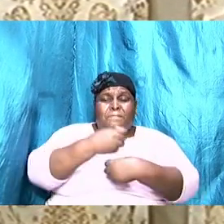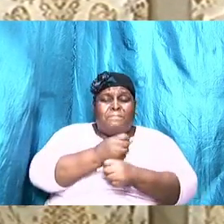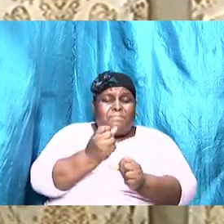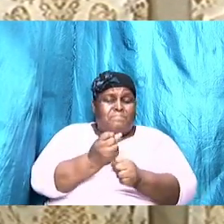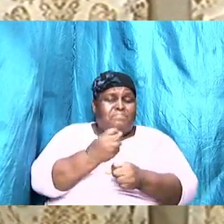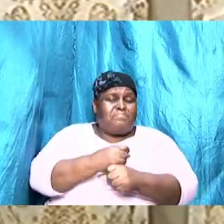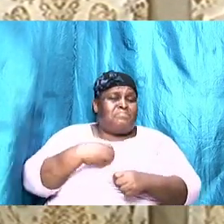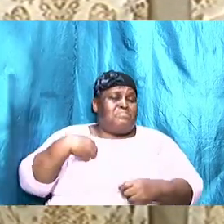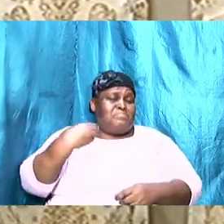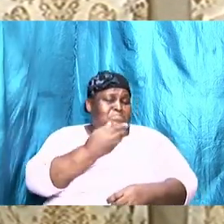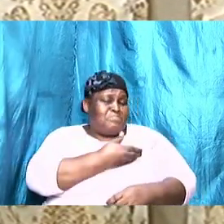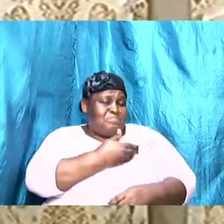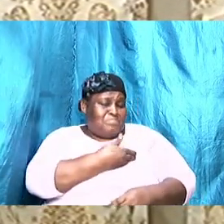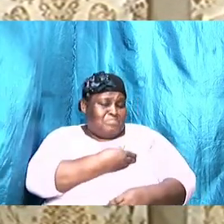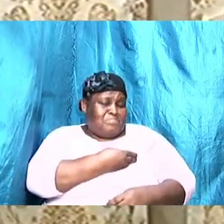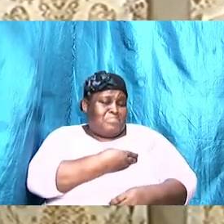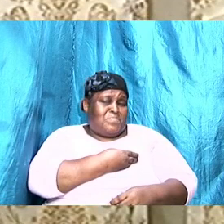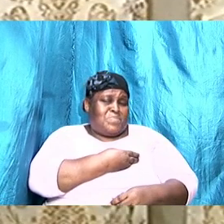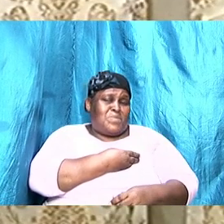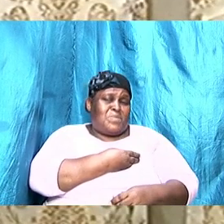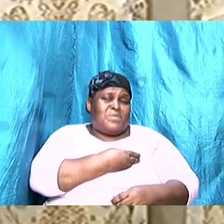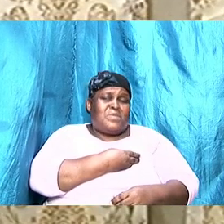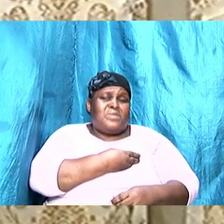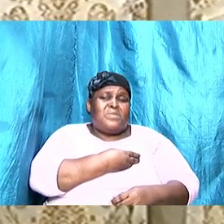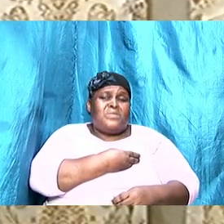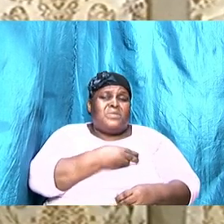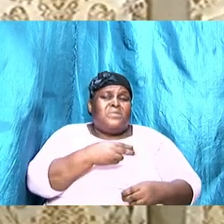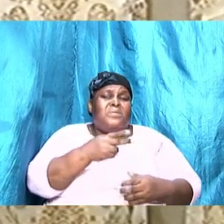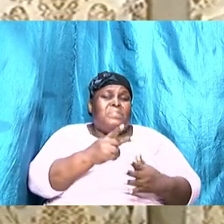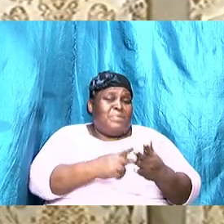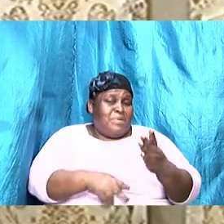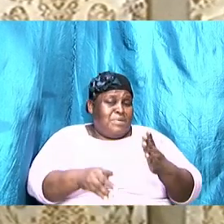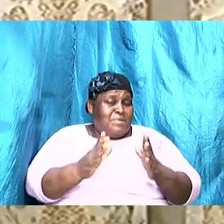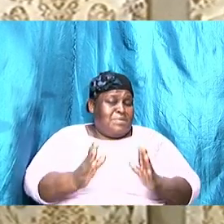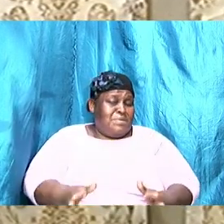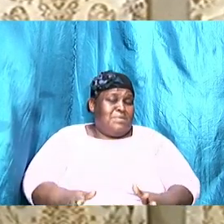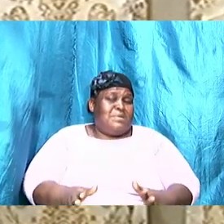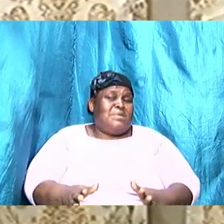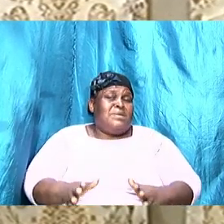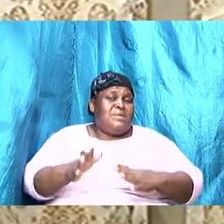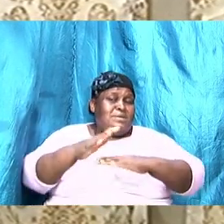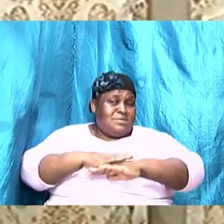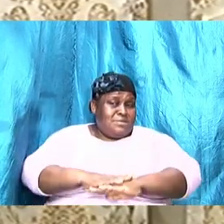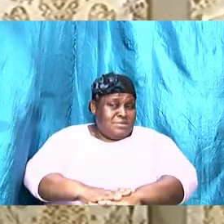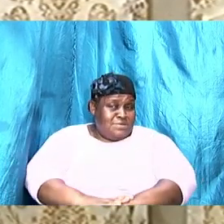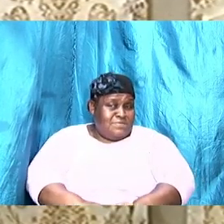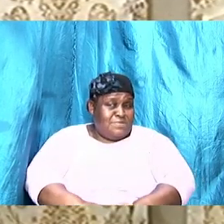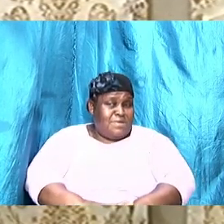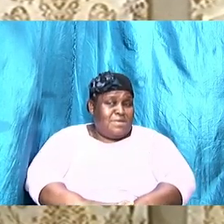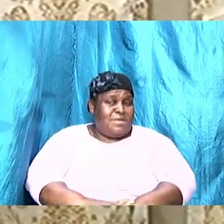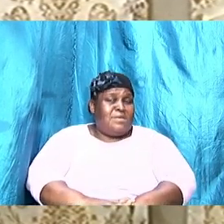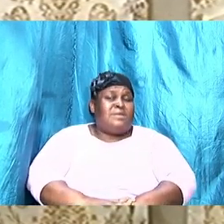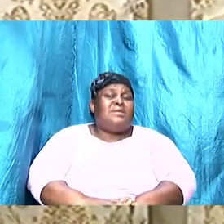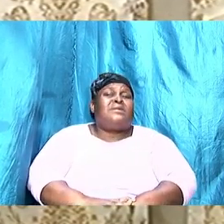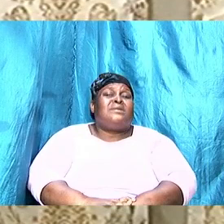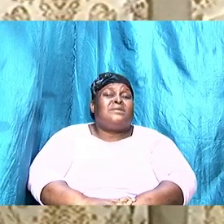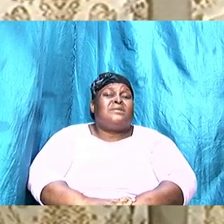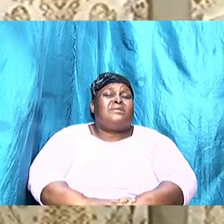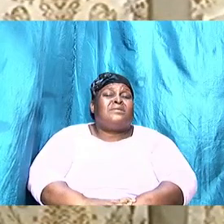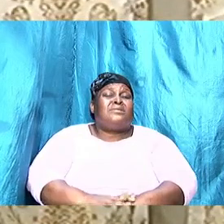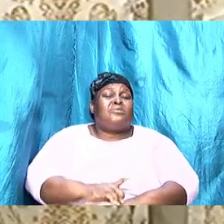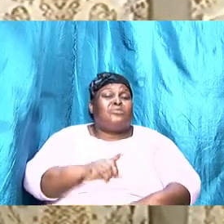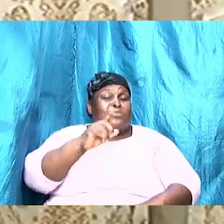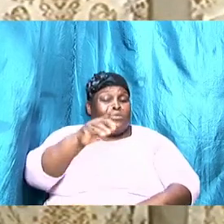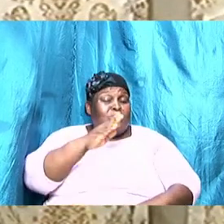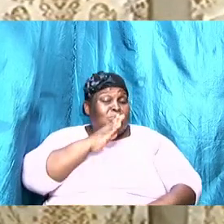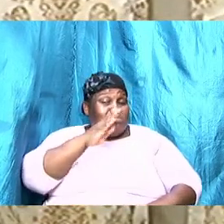you would be surprised to know how far that goes in filling your cup